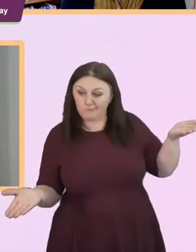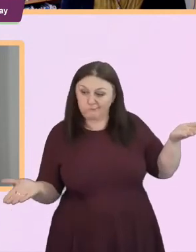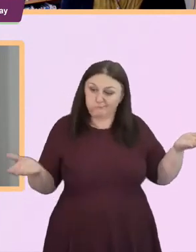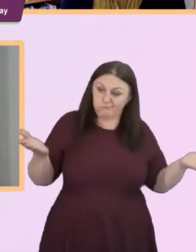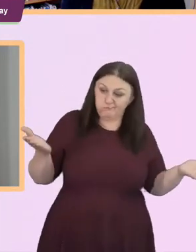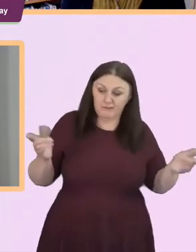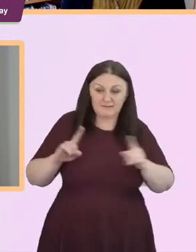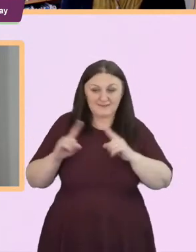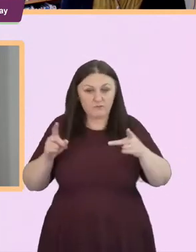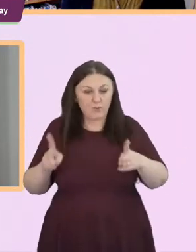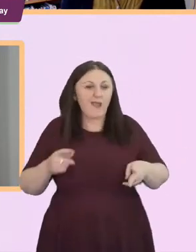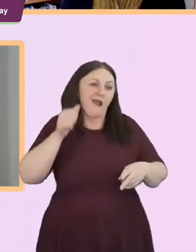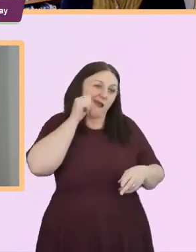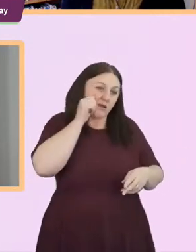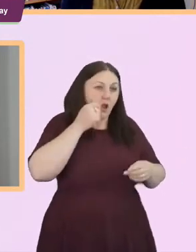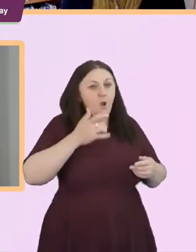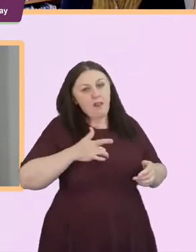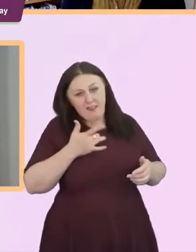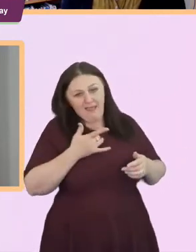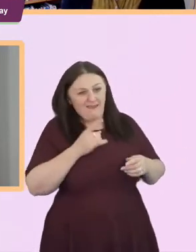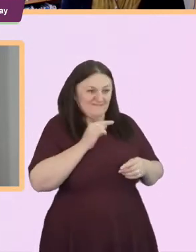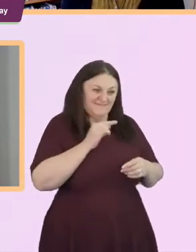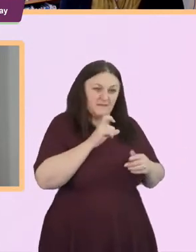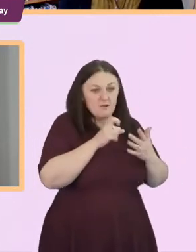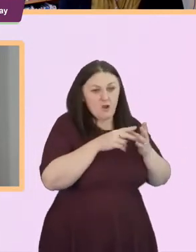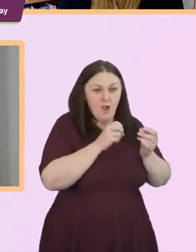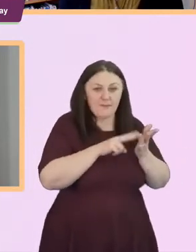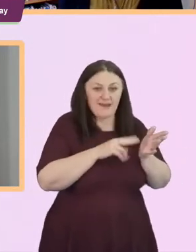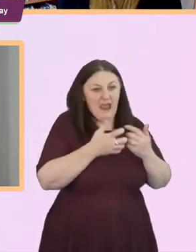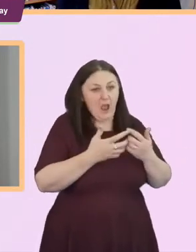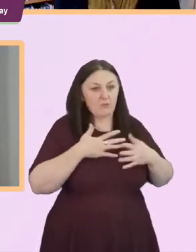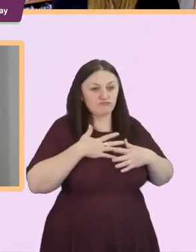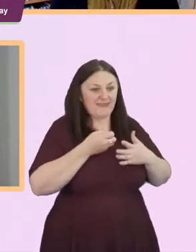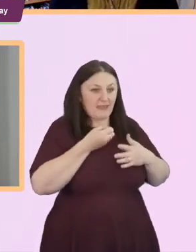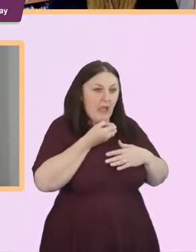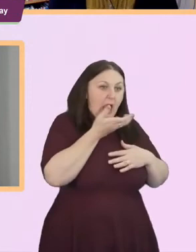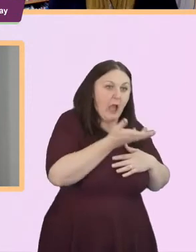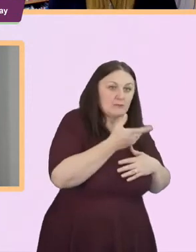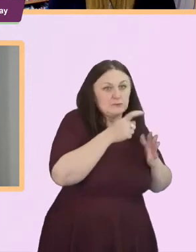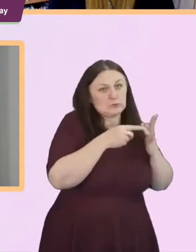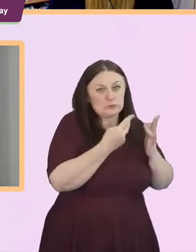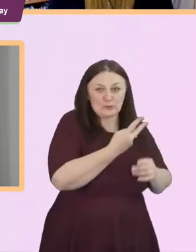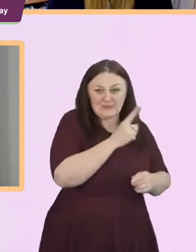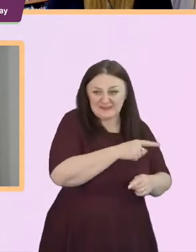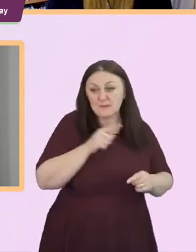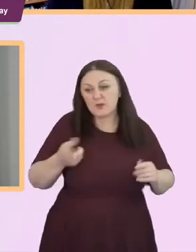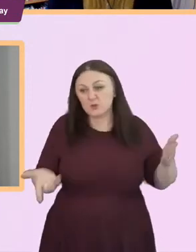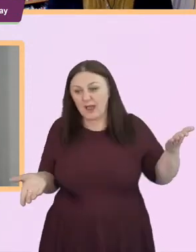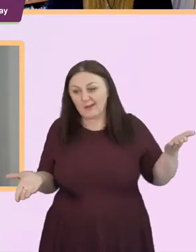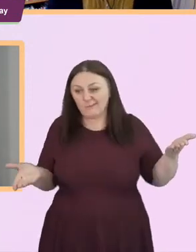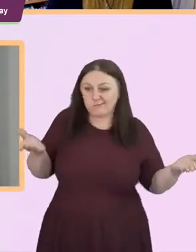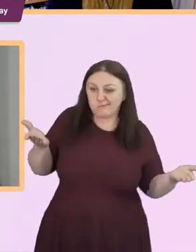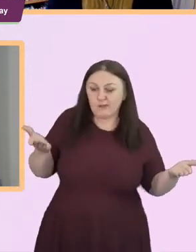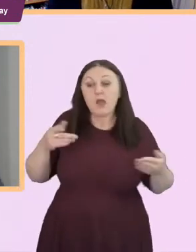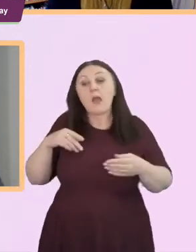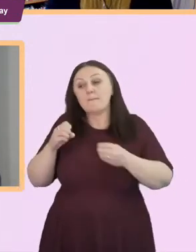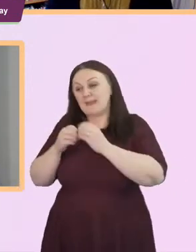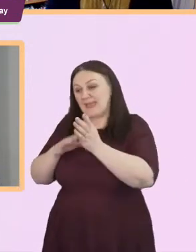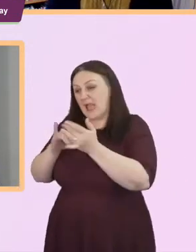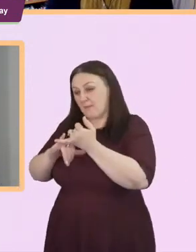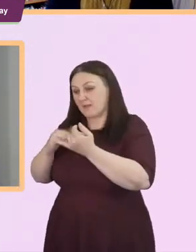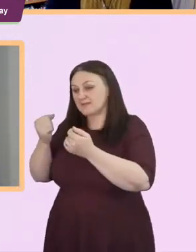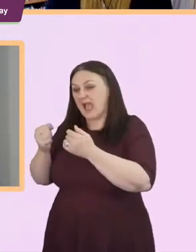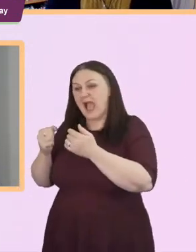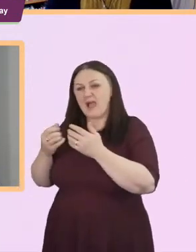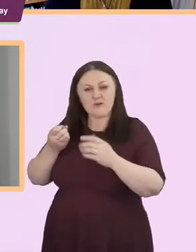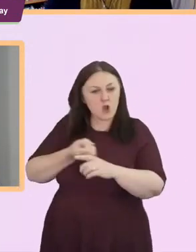time we breathe but there are different ways of actually offsetting that um bms has a carbon calculator on its website so